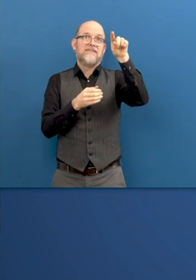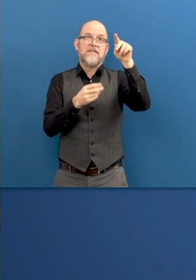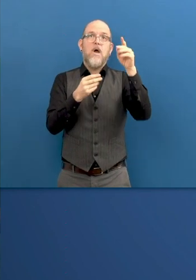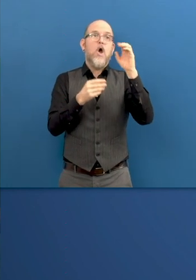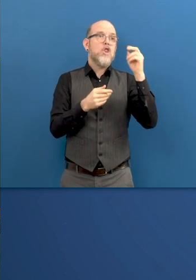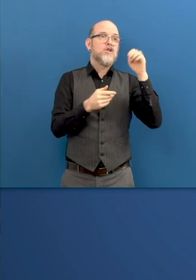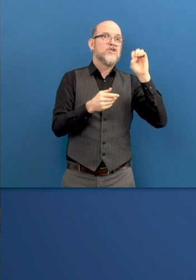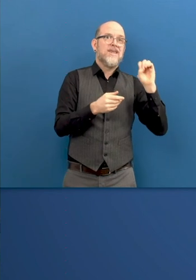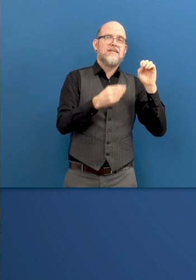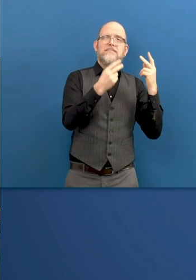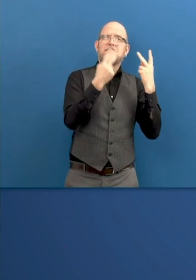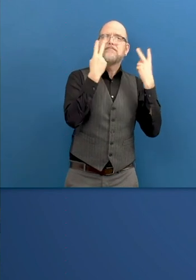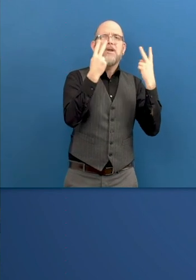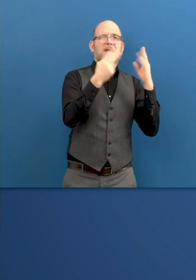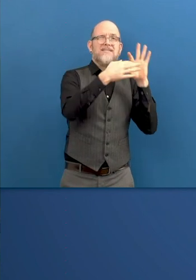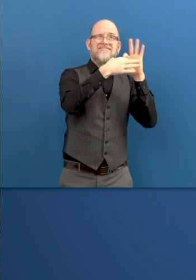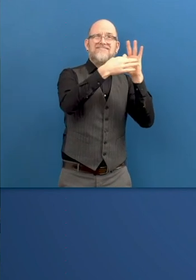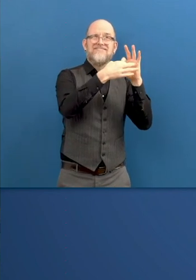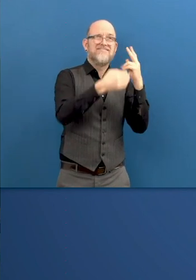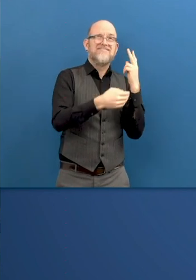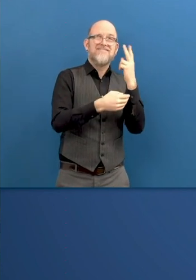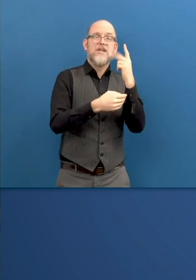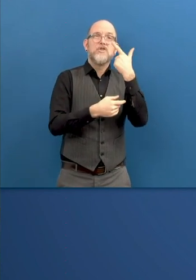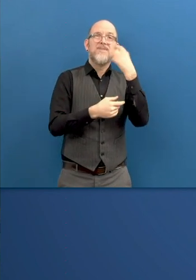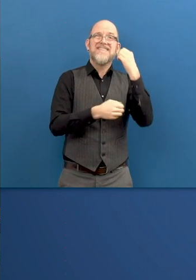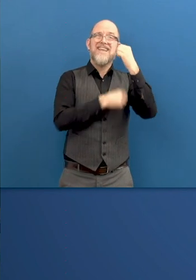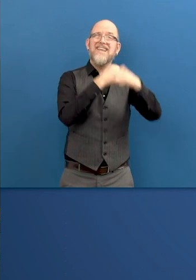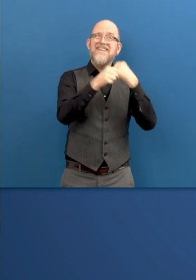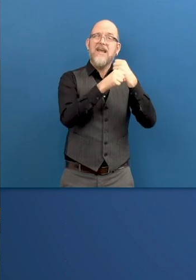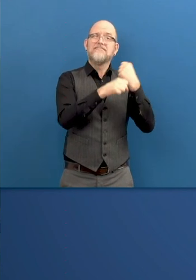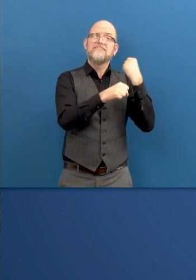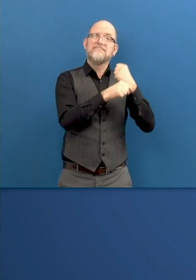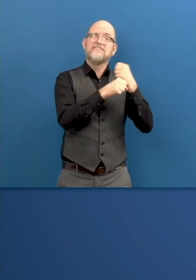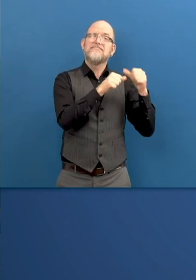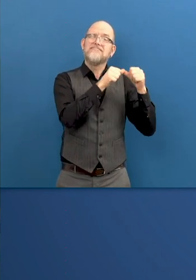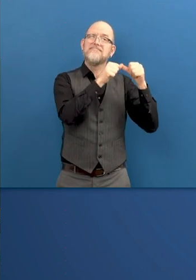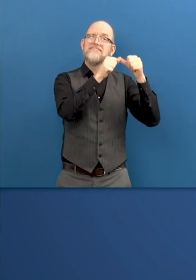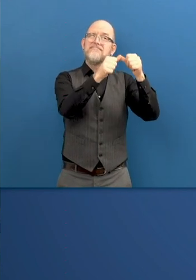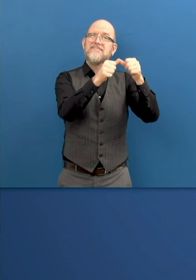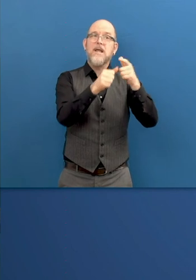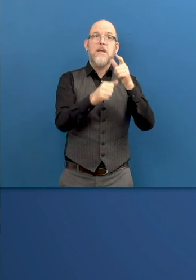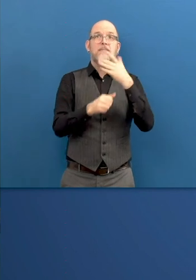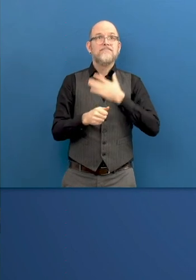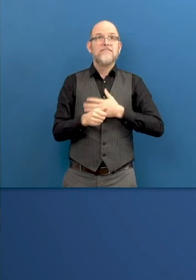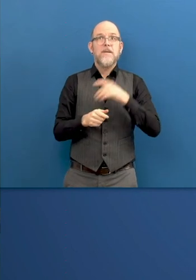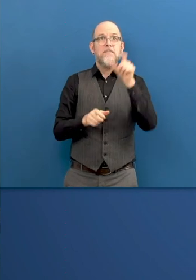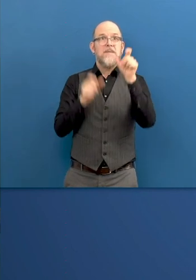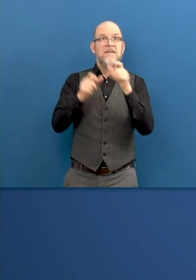inclusion of people with disabilities. And it's thanks to the ESF, the European Social